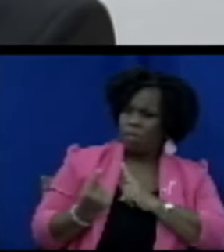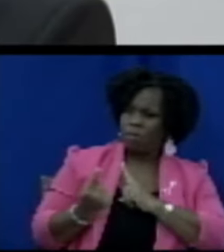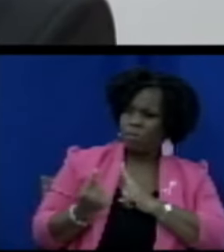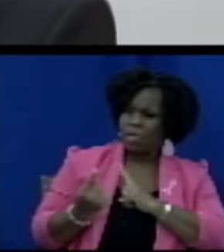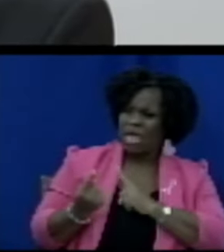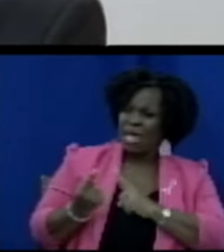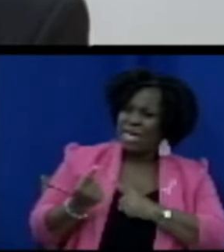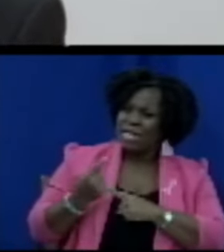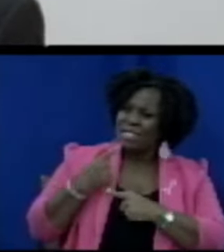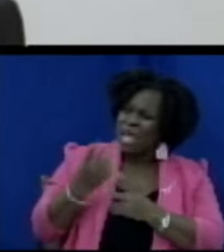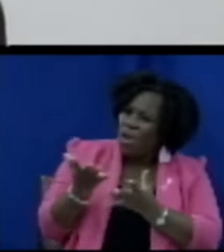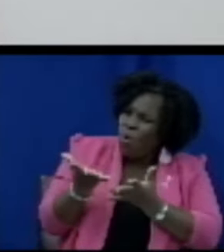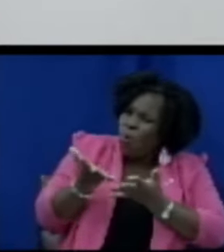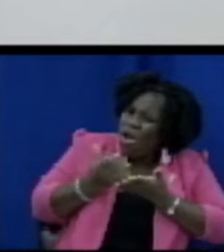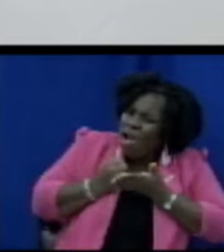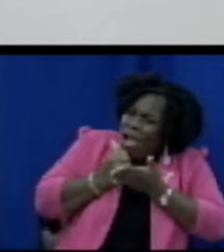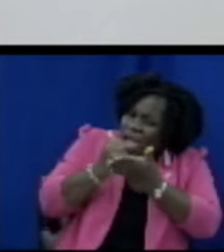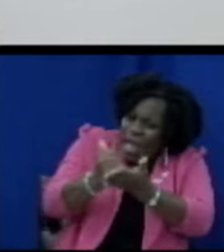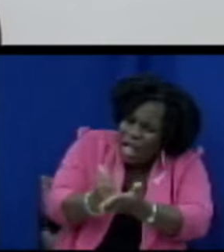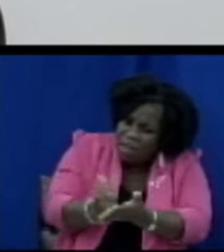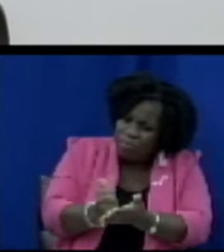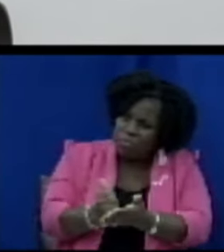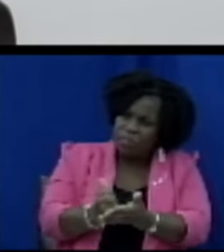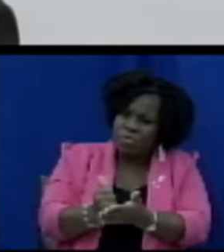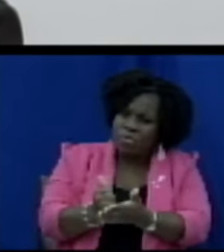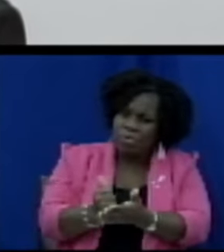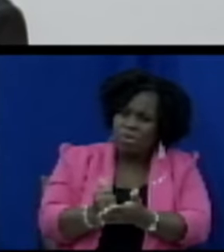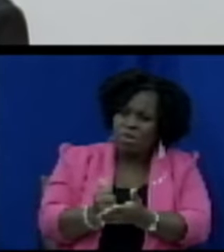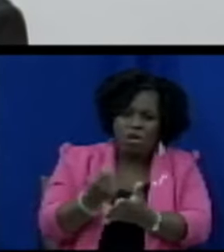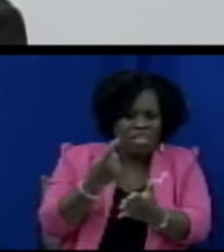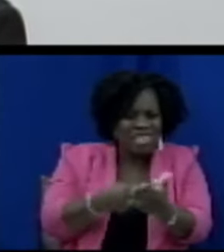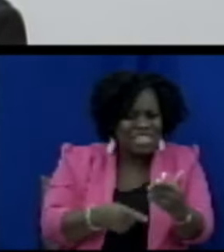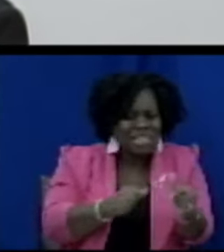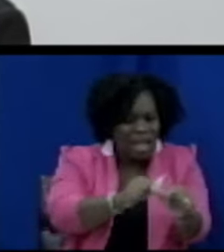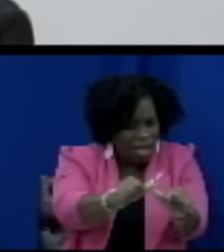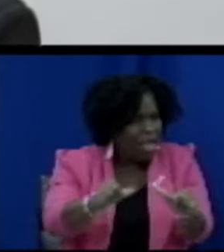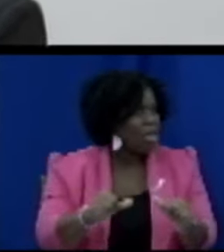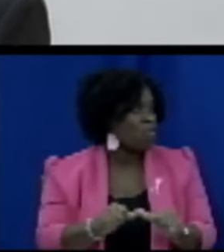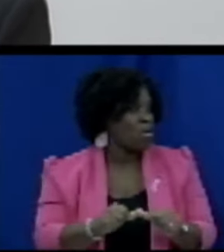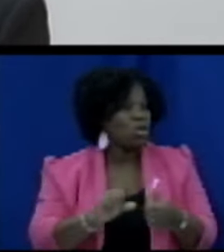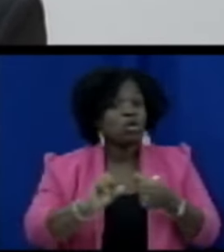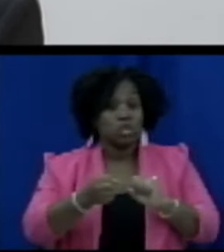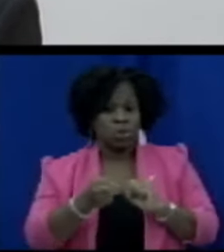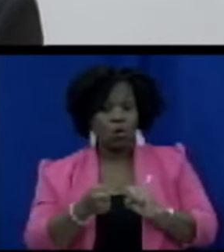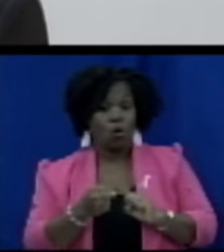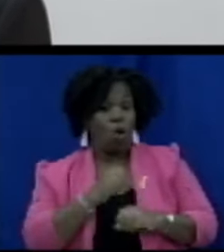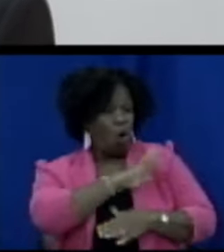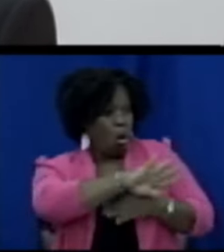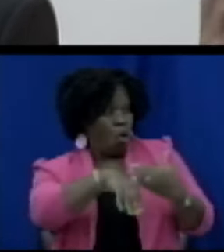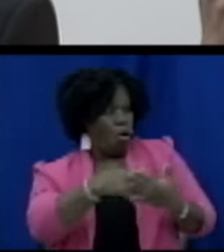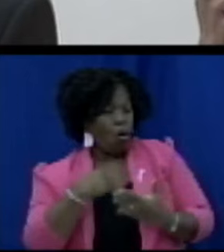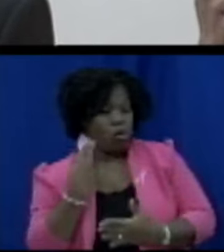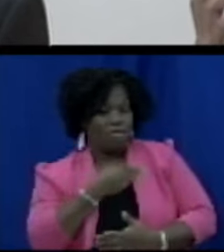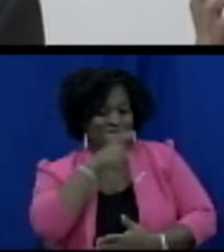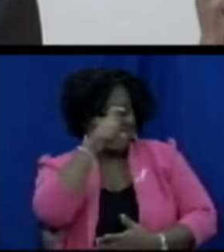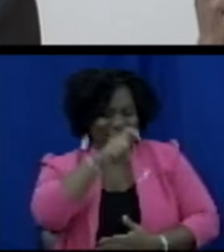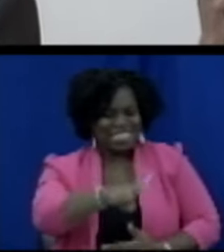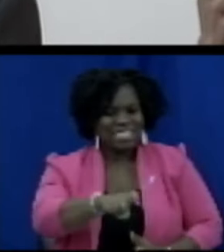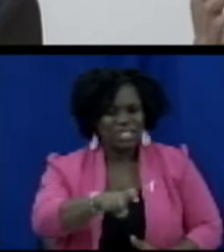number of matters of this kind and so we should be very much we should be familiar with the outline